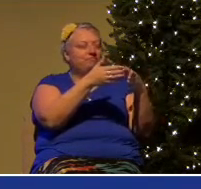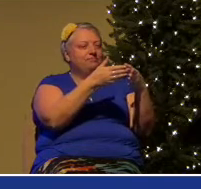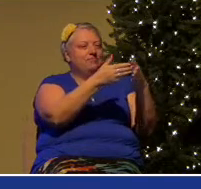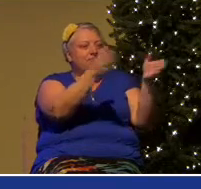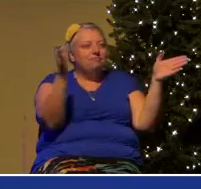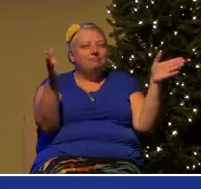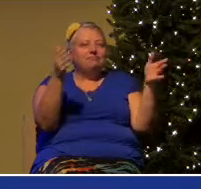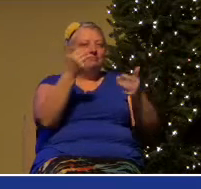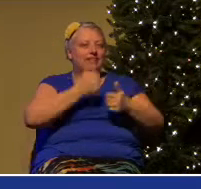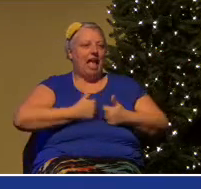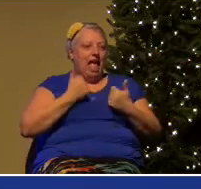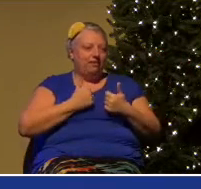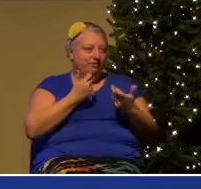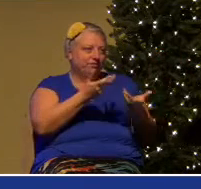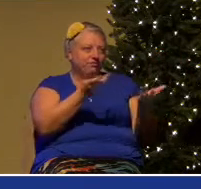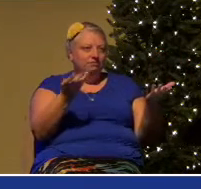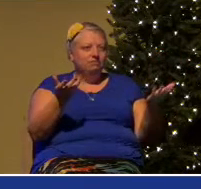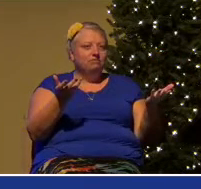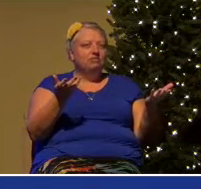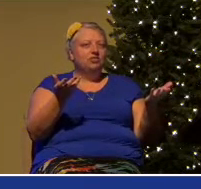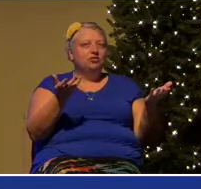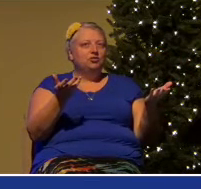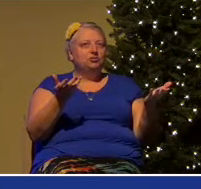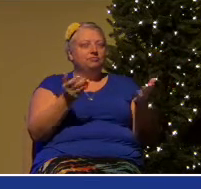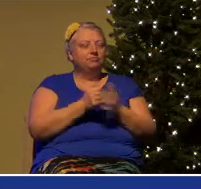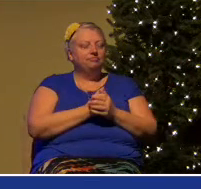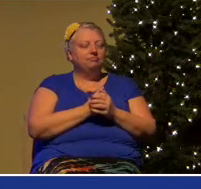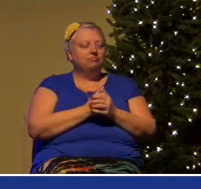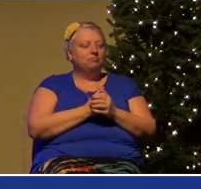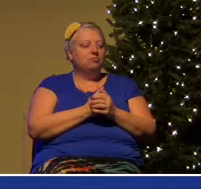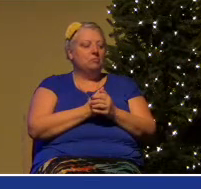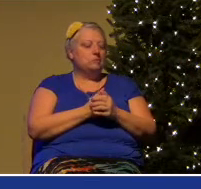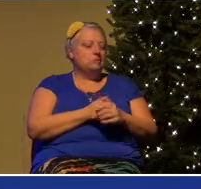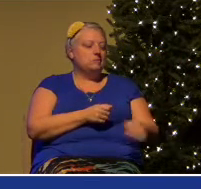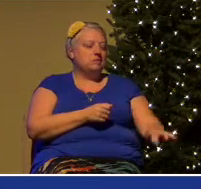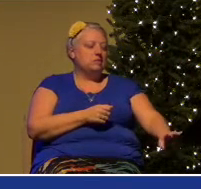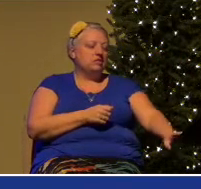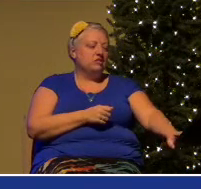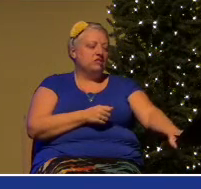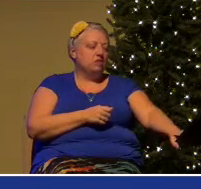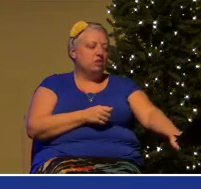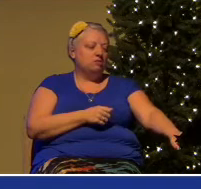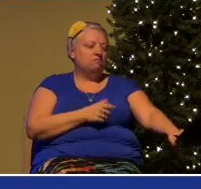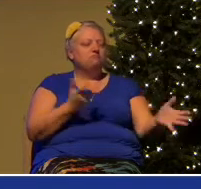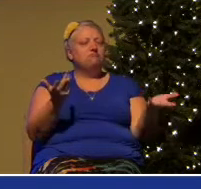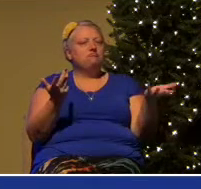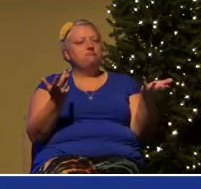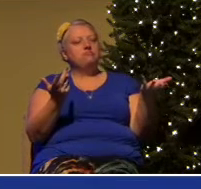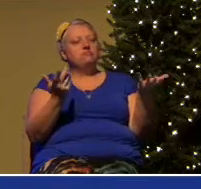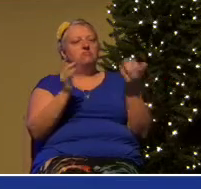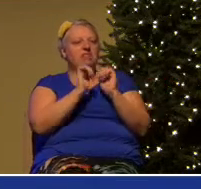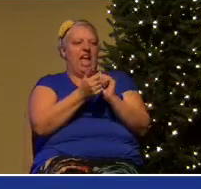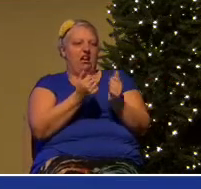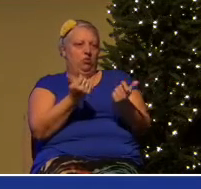And then let me just give you some practical pointers in how to do that.